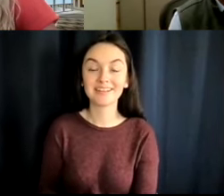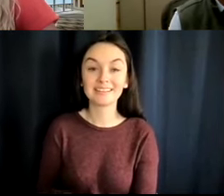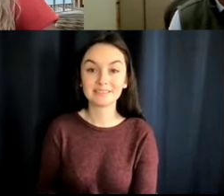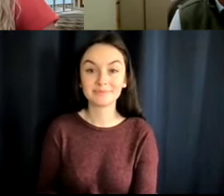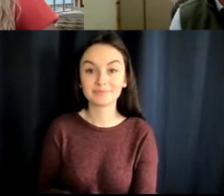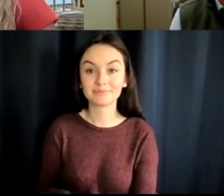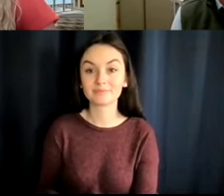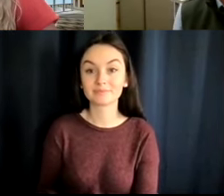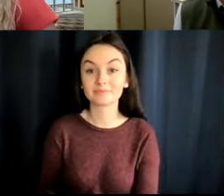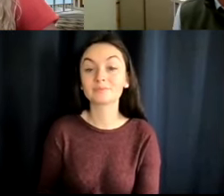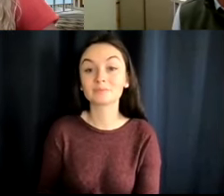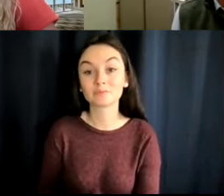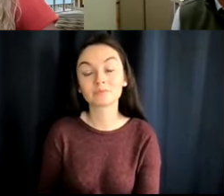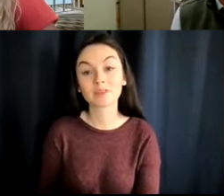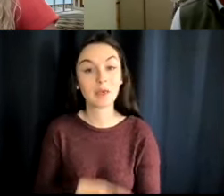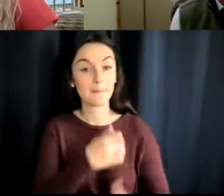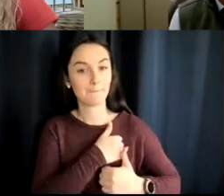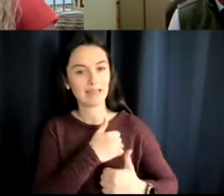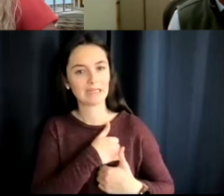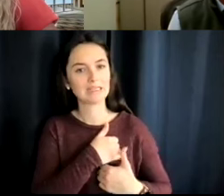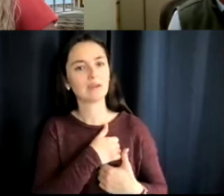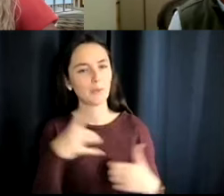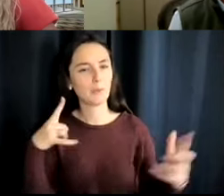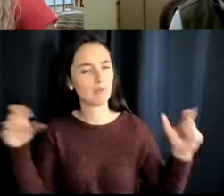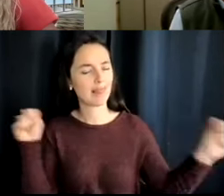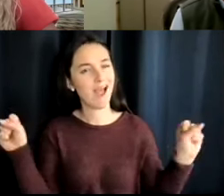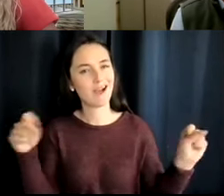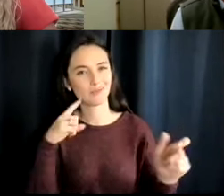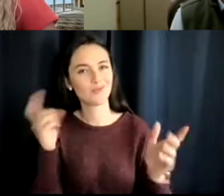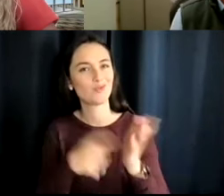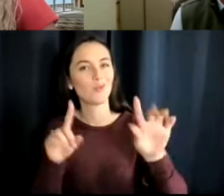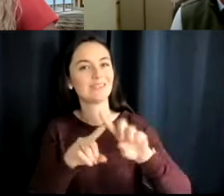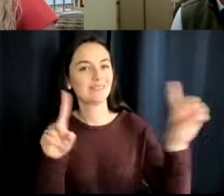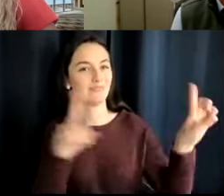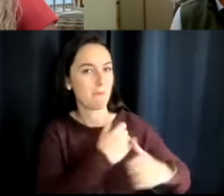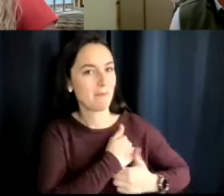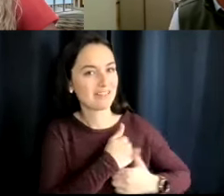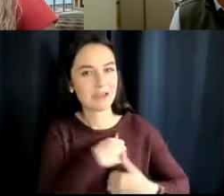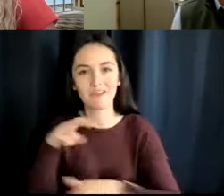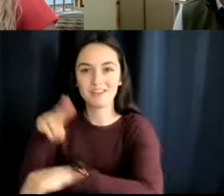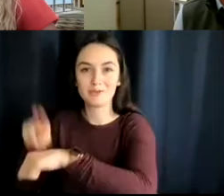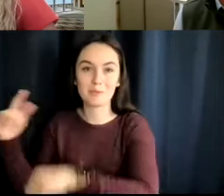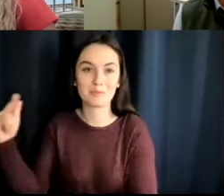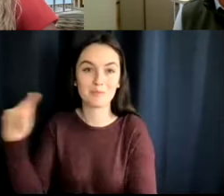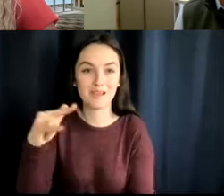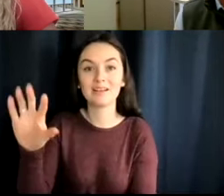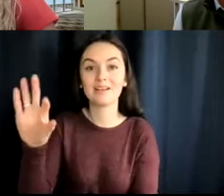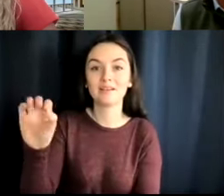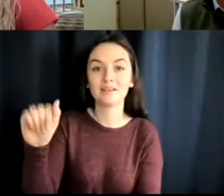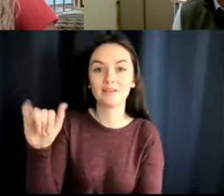little louder. I said the military ones are a little louder. can always tell. Right. Yeah. Faye, do you have a question?